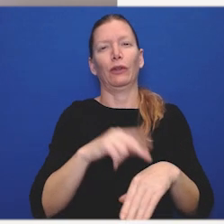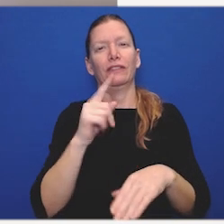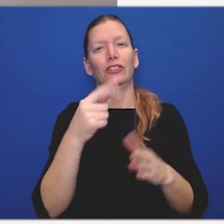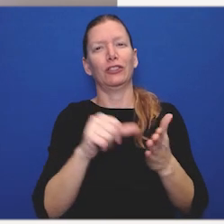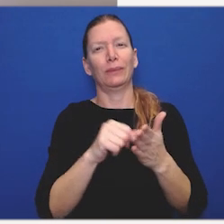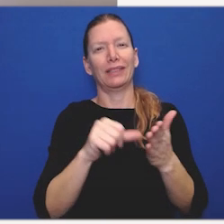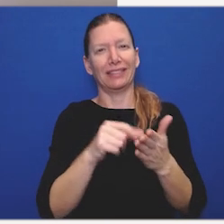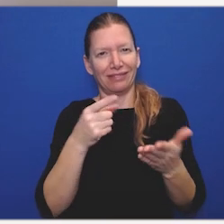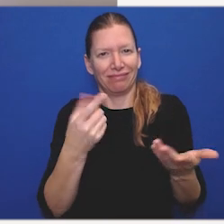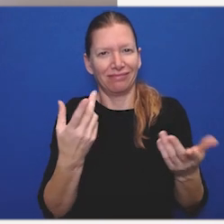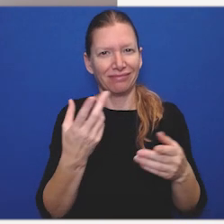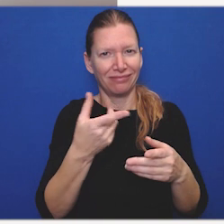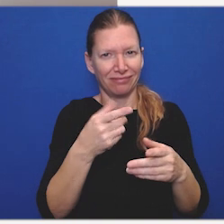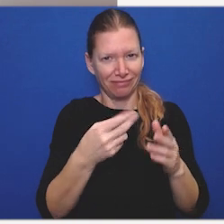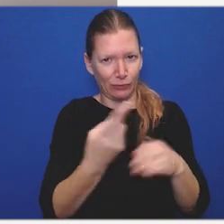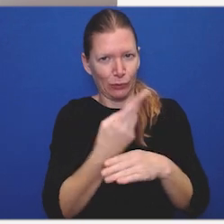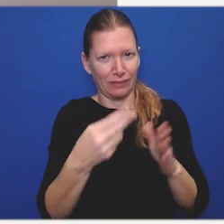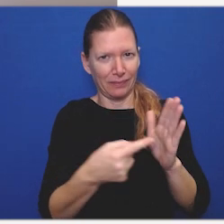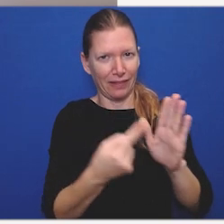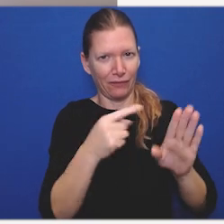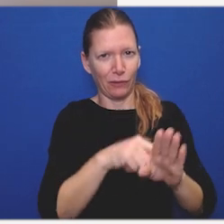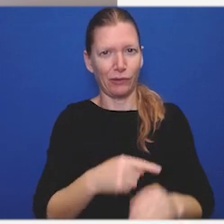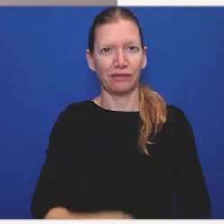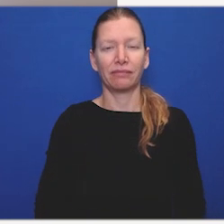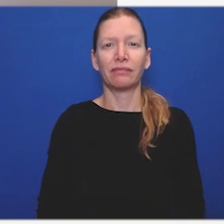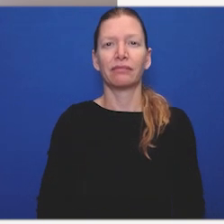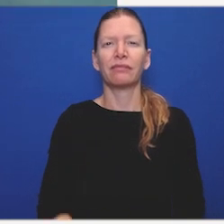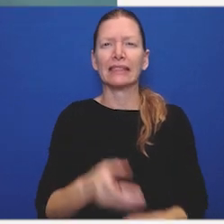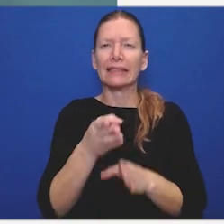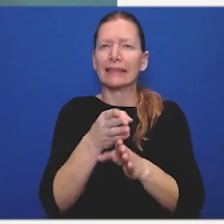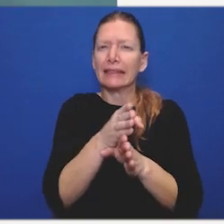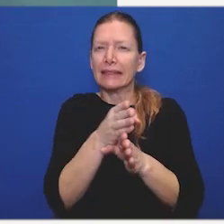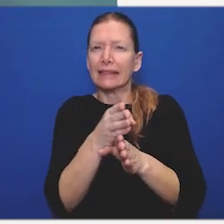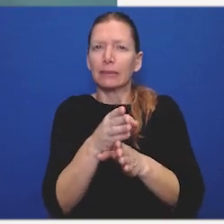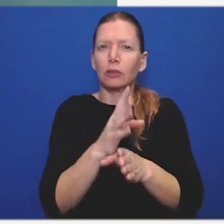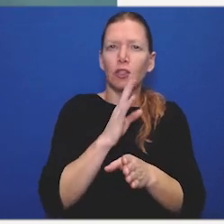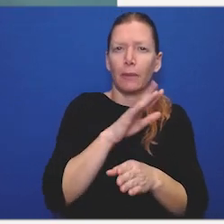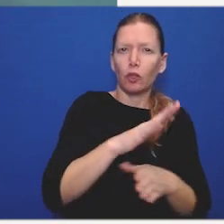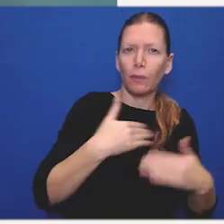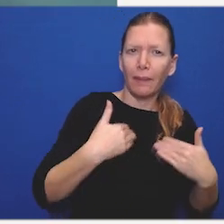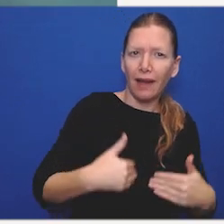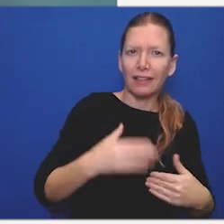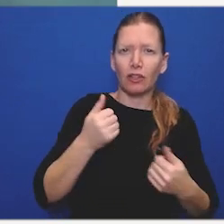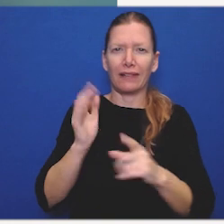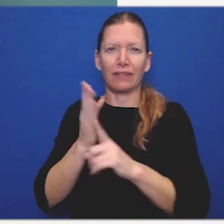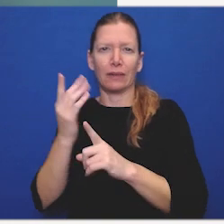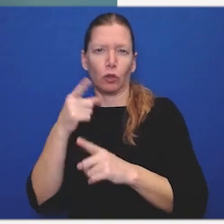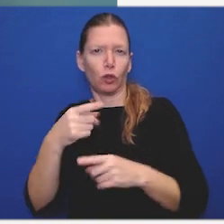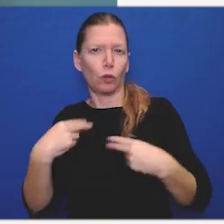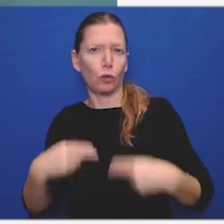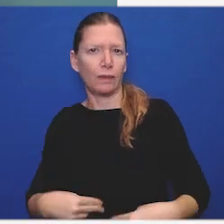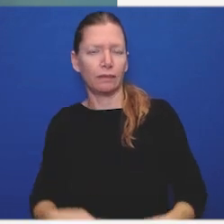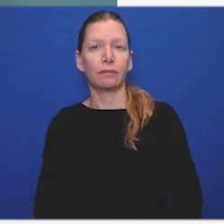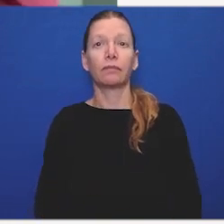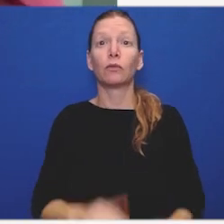purged of metaphor and of course in literally within the first page she uses metaphor. There's a thin line between talking about your body and trying to convince